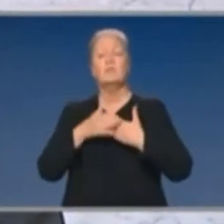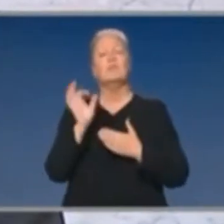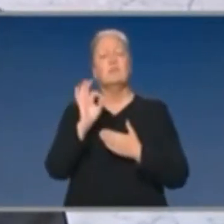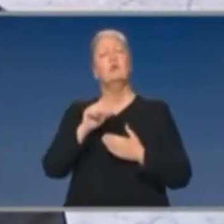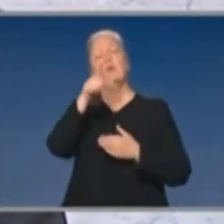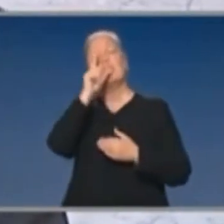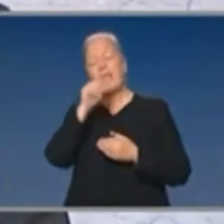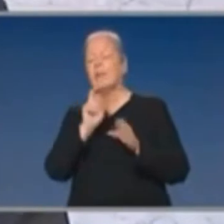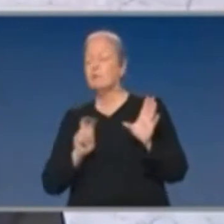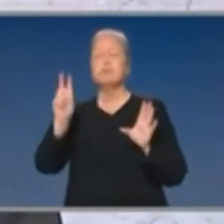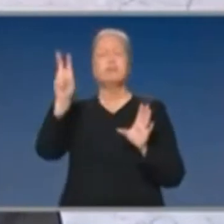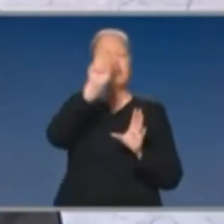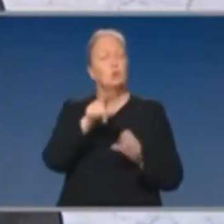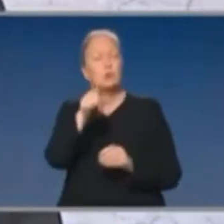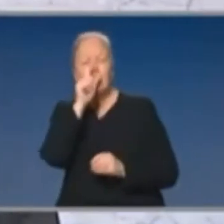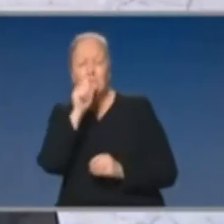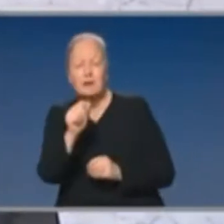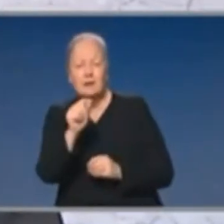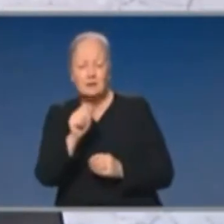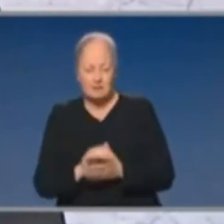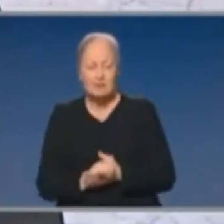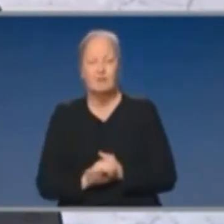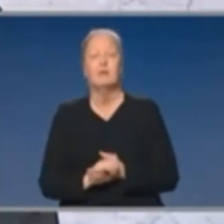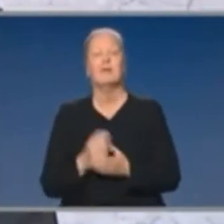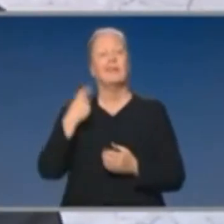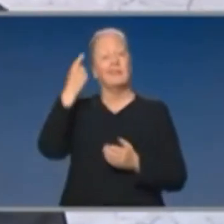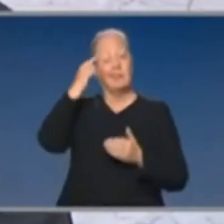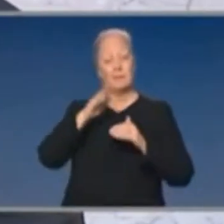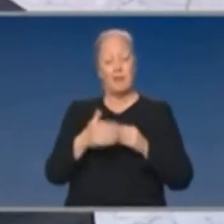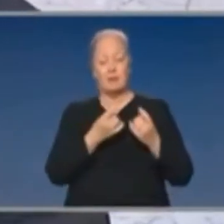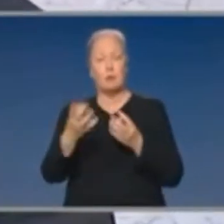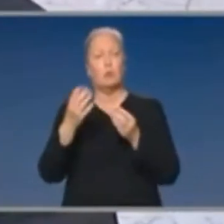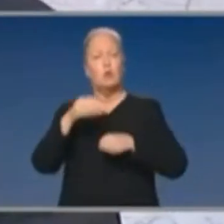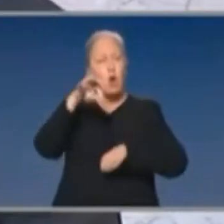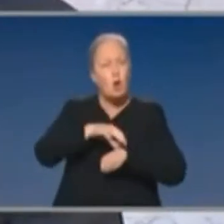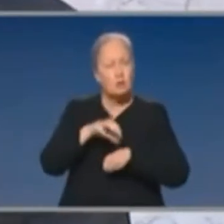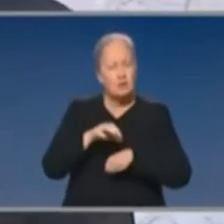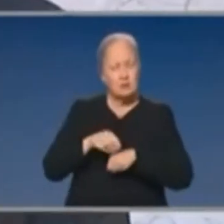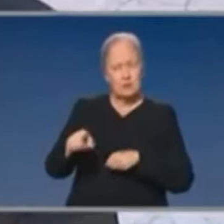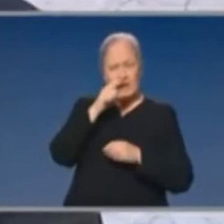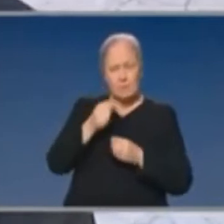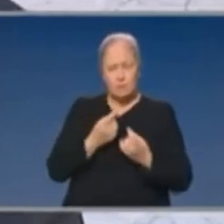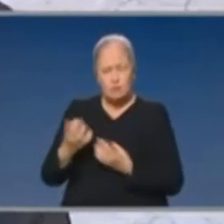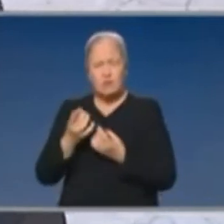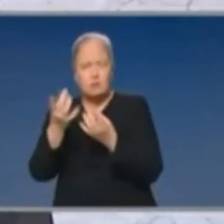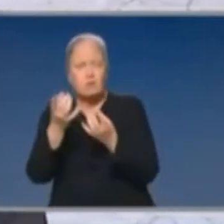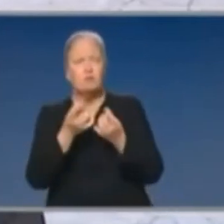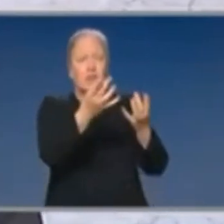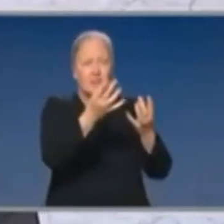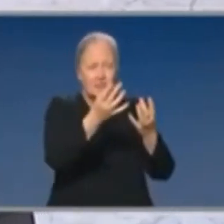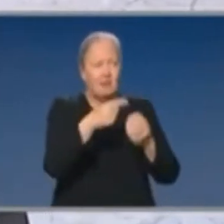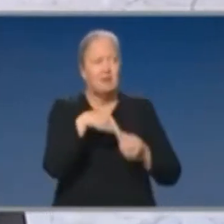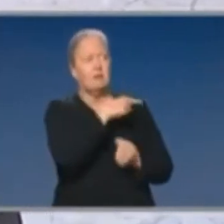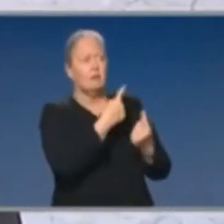-19 pandemic, what we said about was boosting our hospital capacity and the Minister for Health and then Chief Medical Officer were